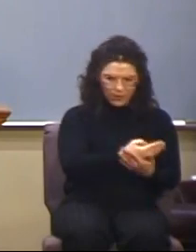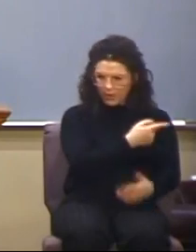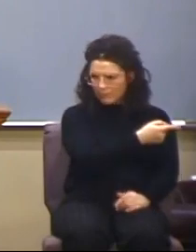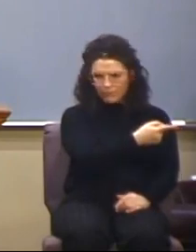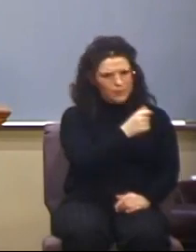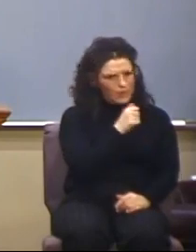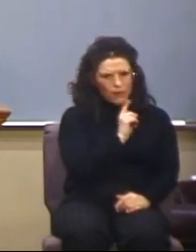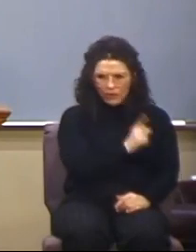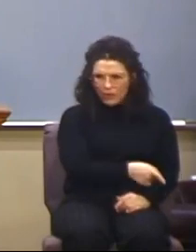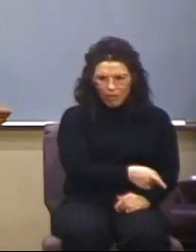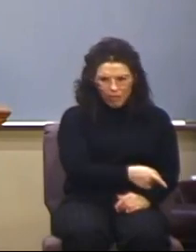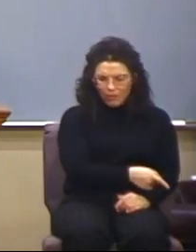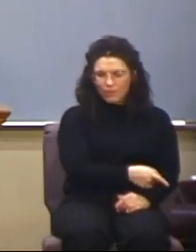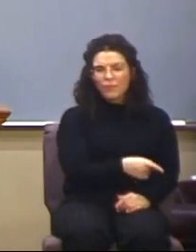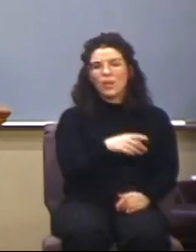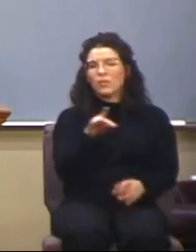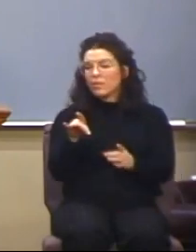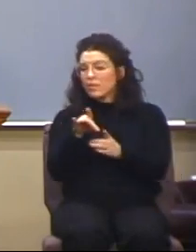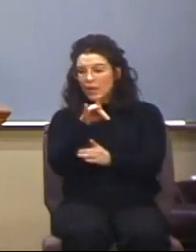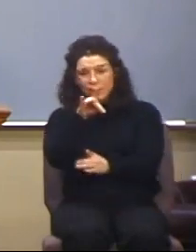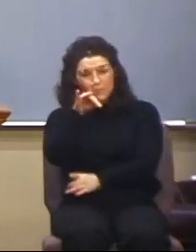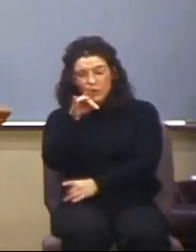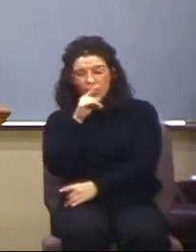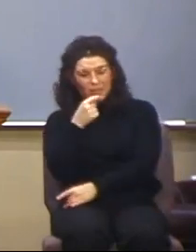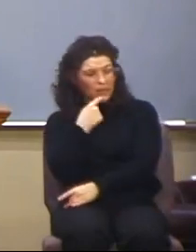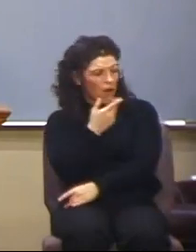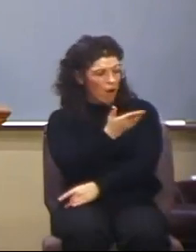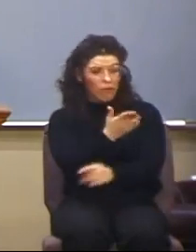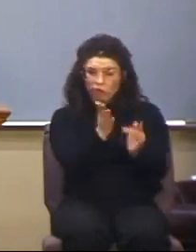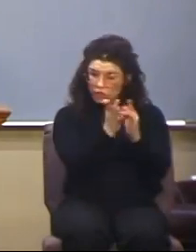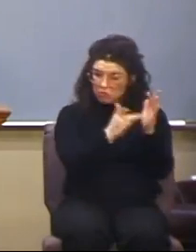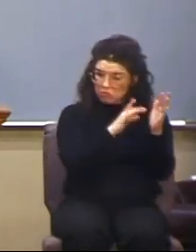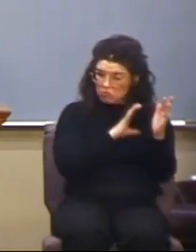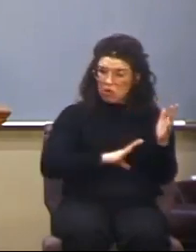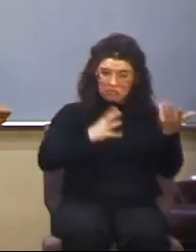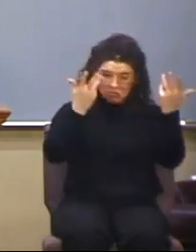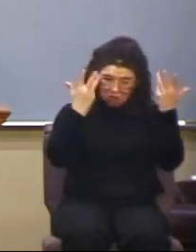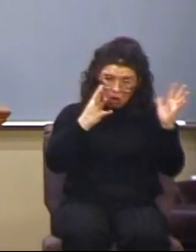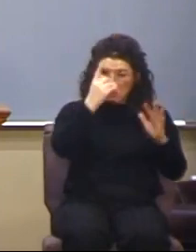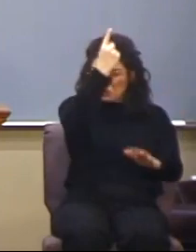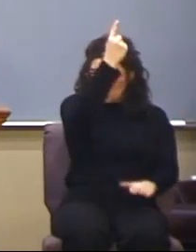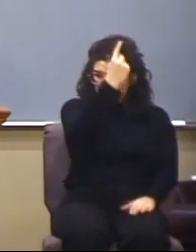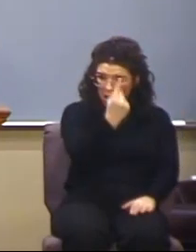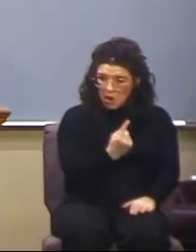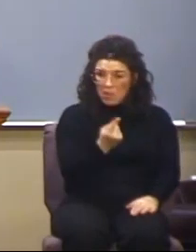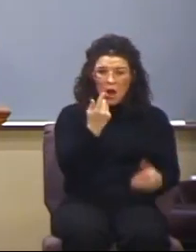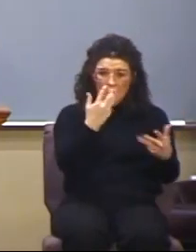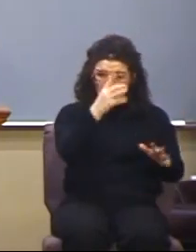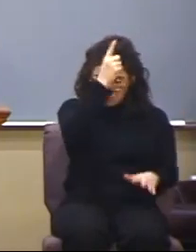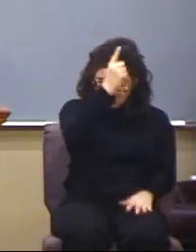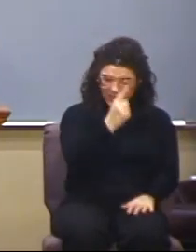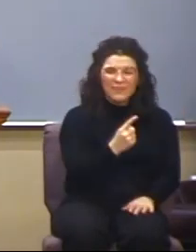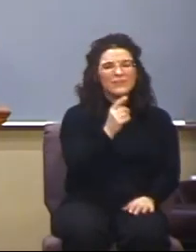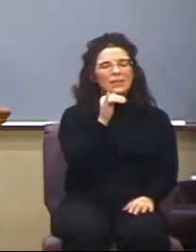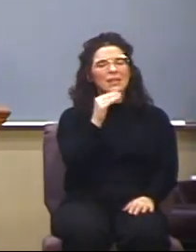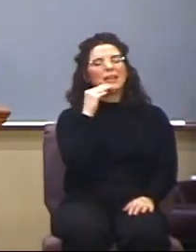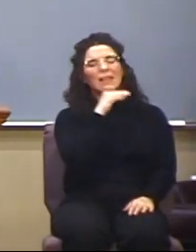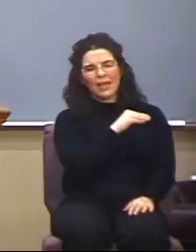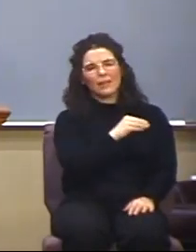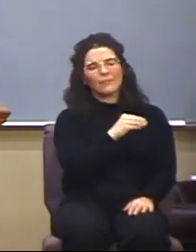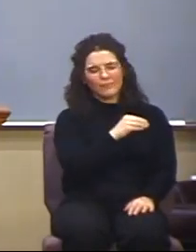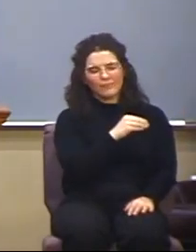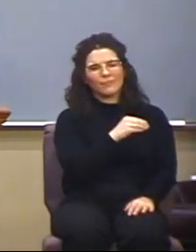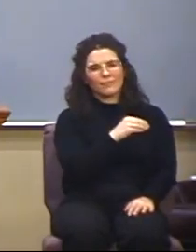The spirit that doesn't confess Jesus has come in the flesh is a liar. It's someone who is